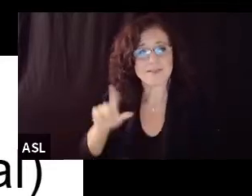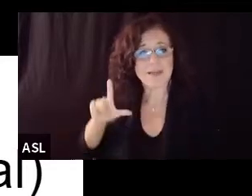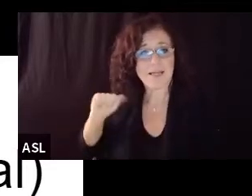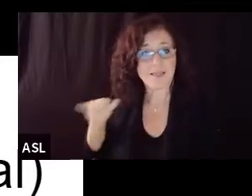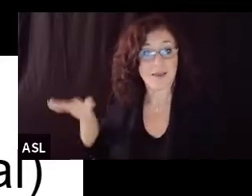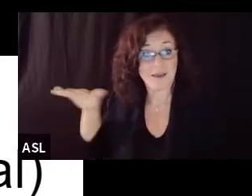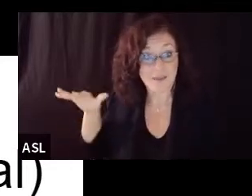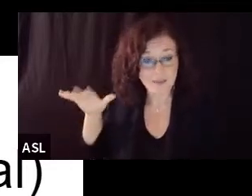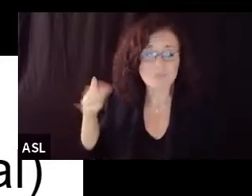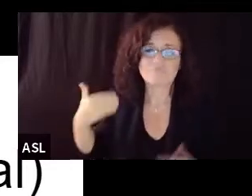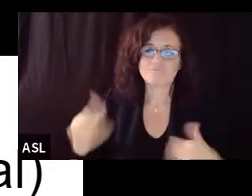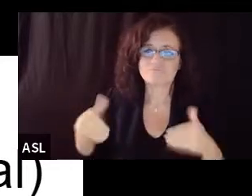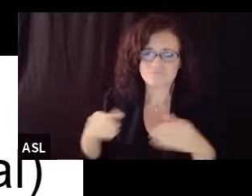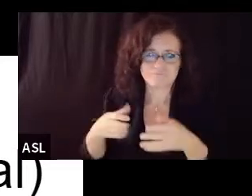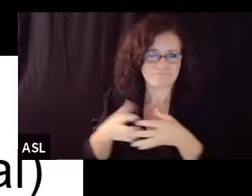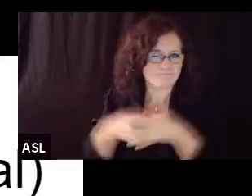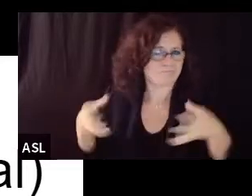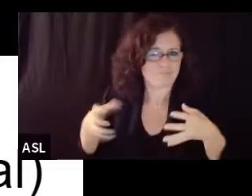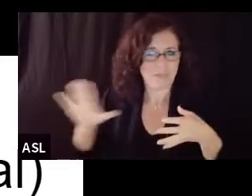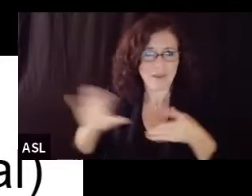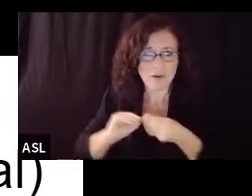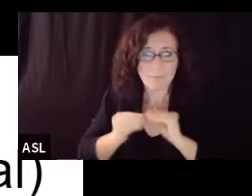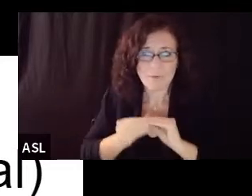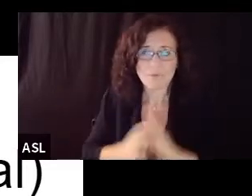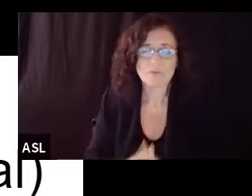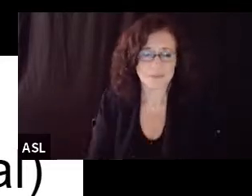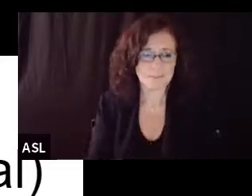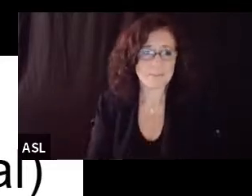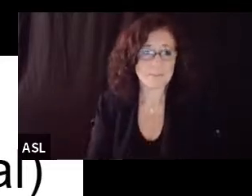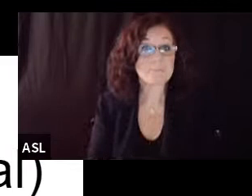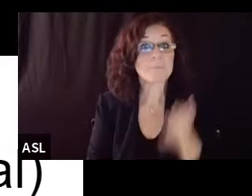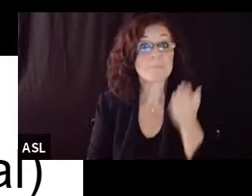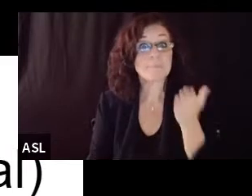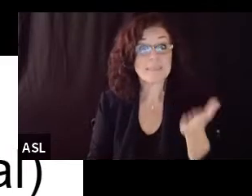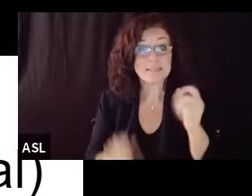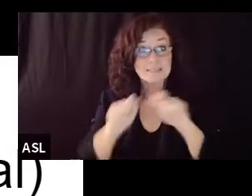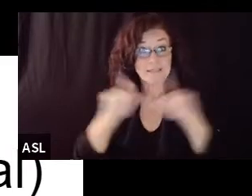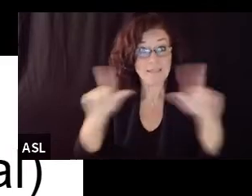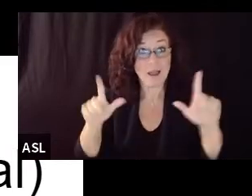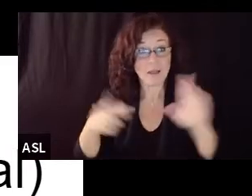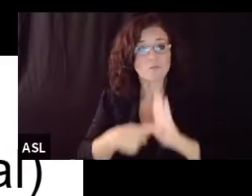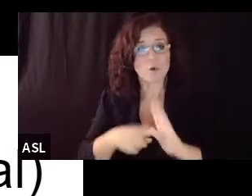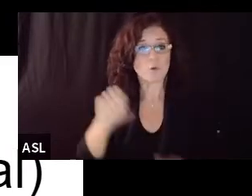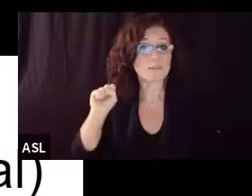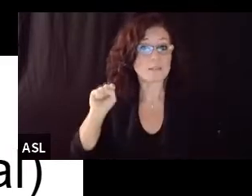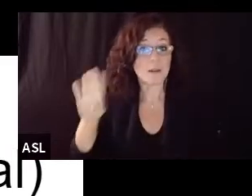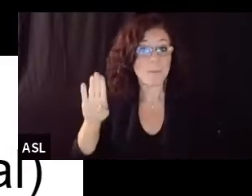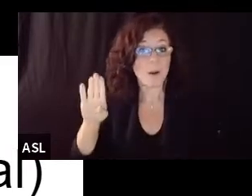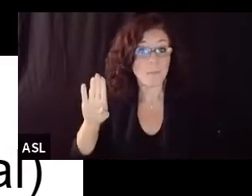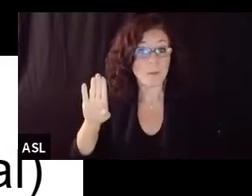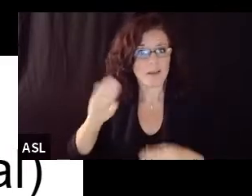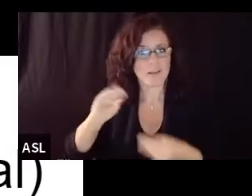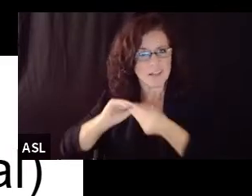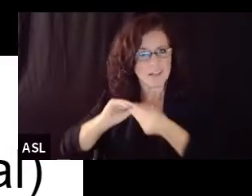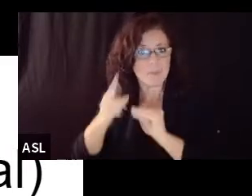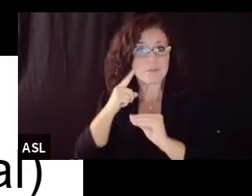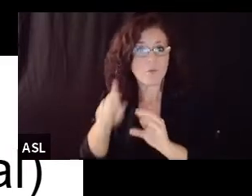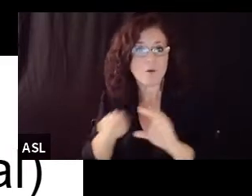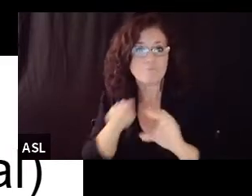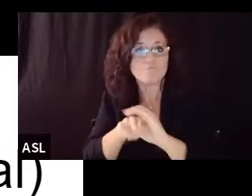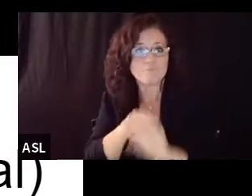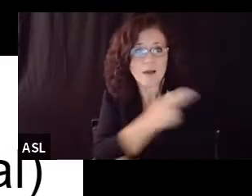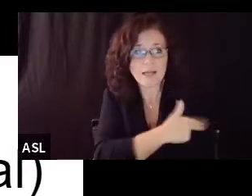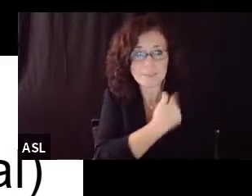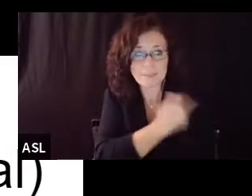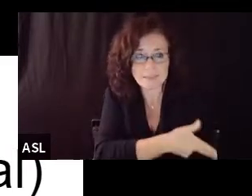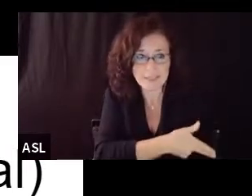looking here at Santa Barbara County's hospitalization rates in the light peach color